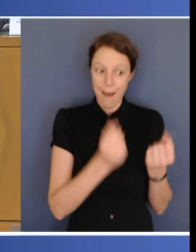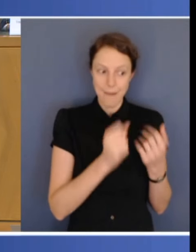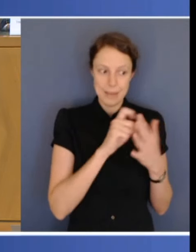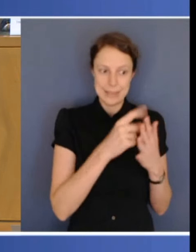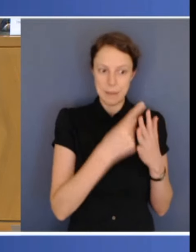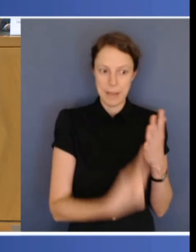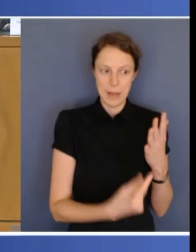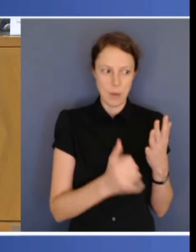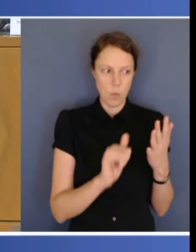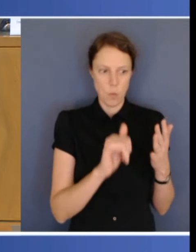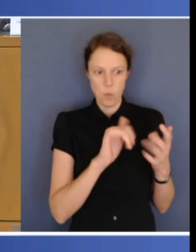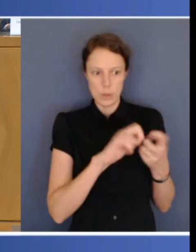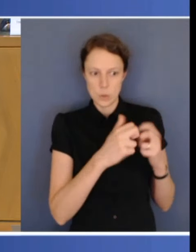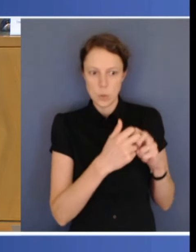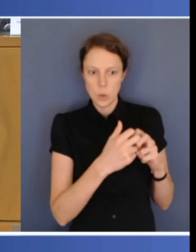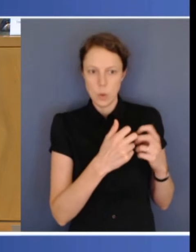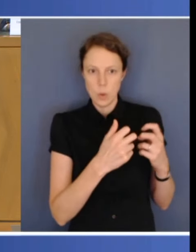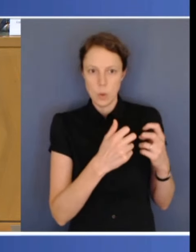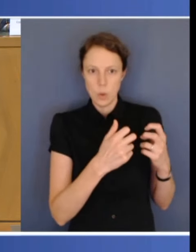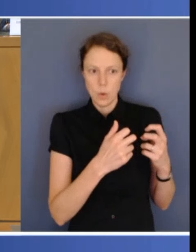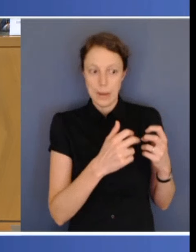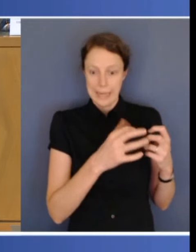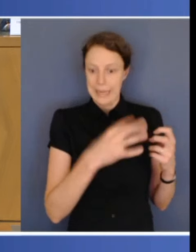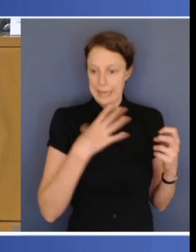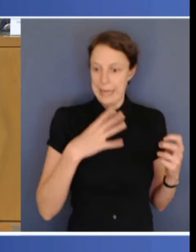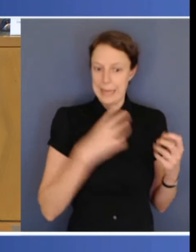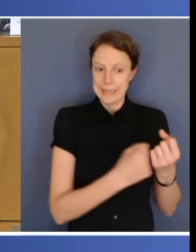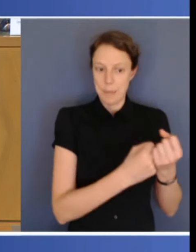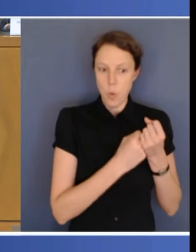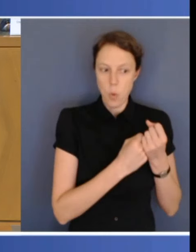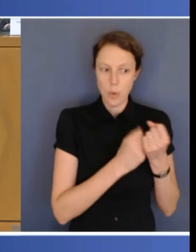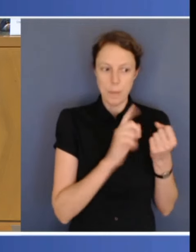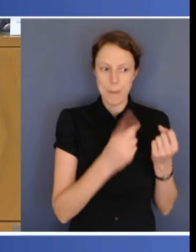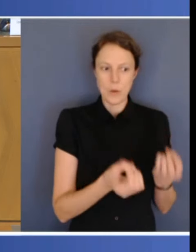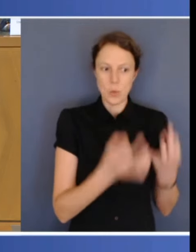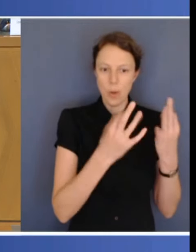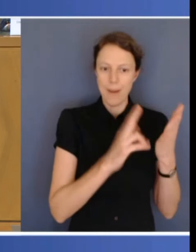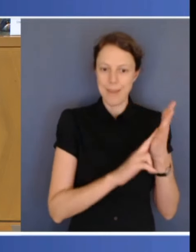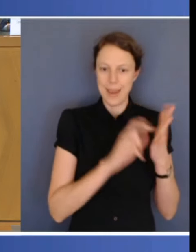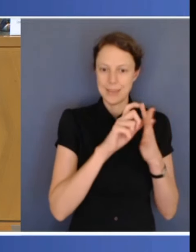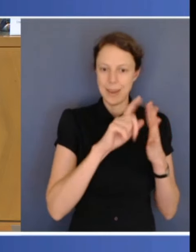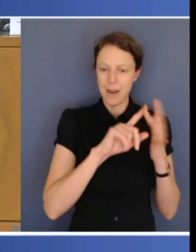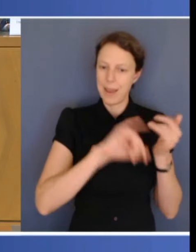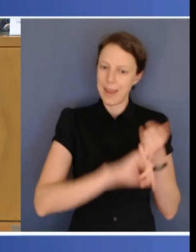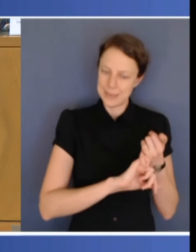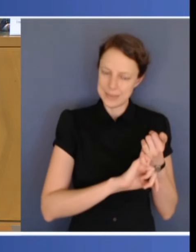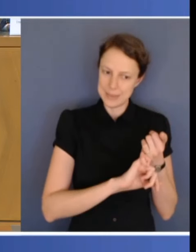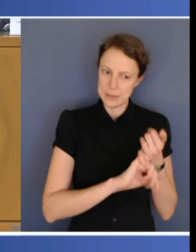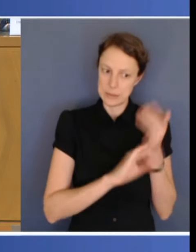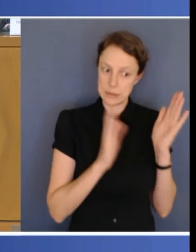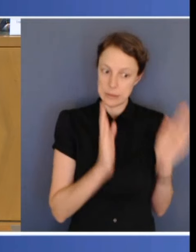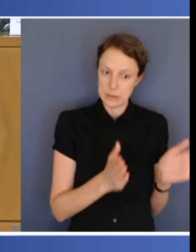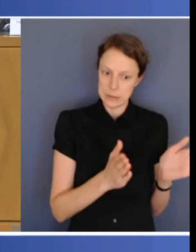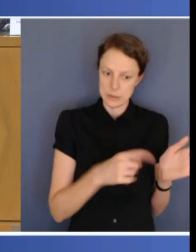that requires support is in the NDIS now. But we need to make sure that